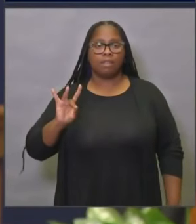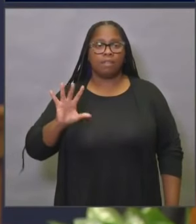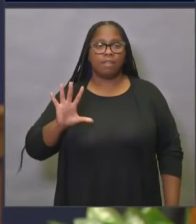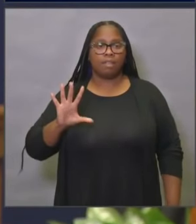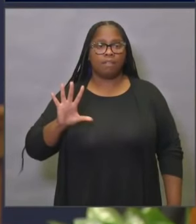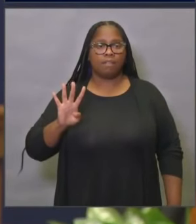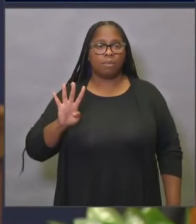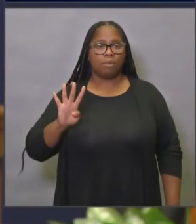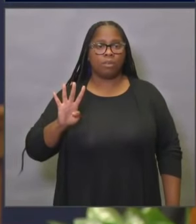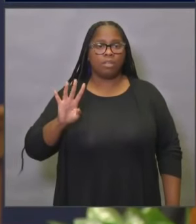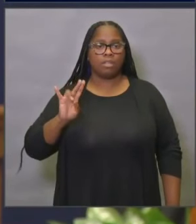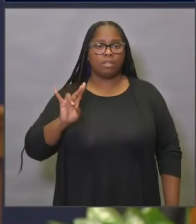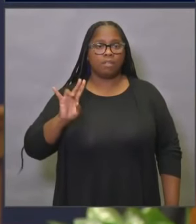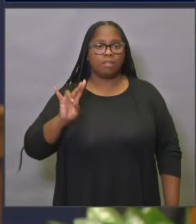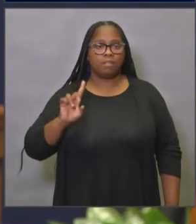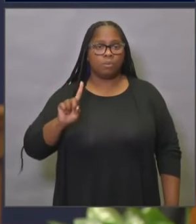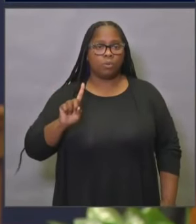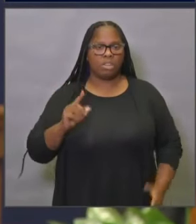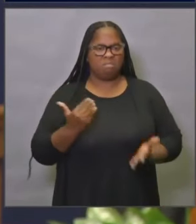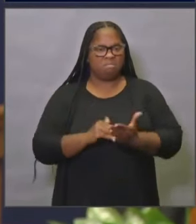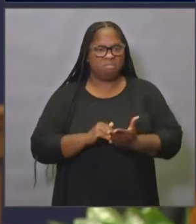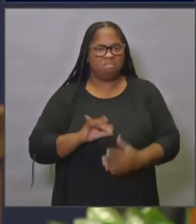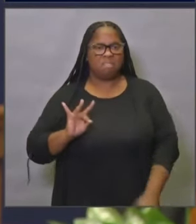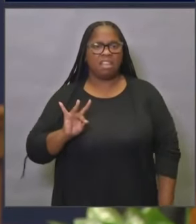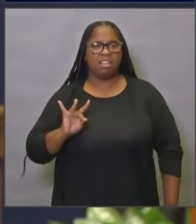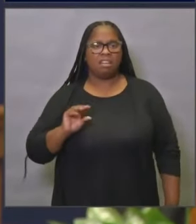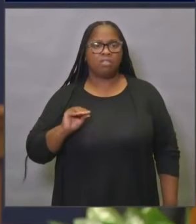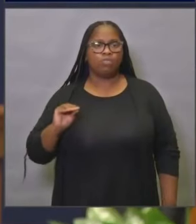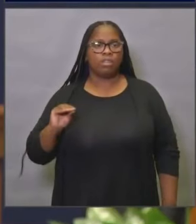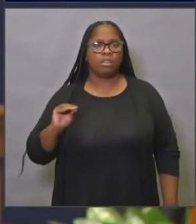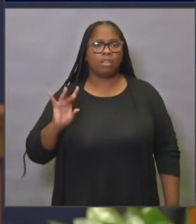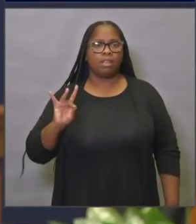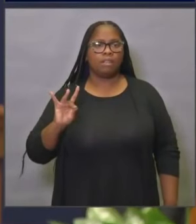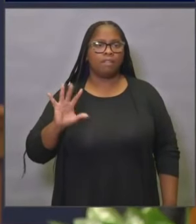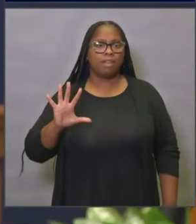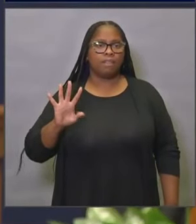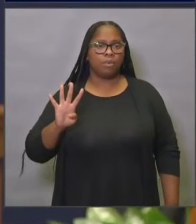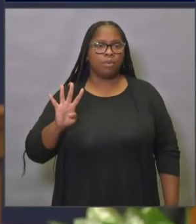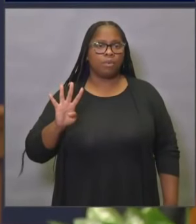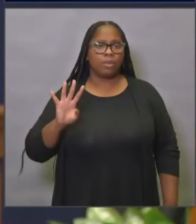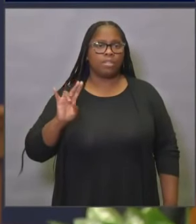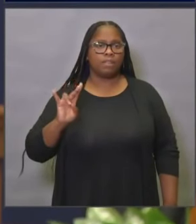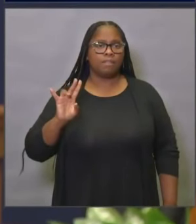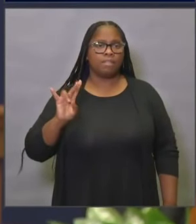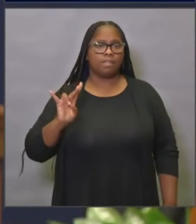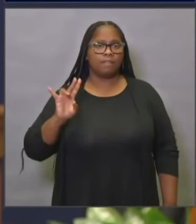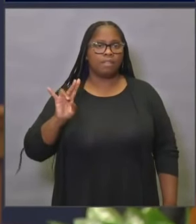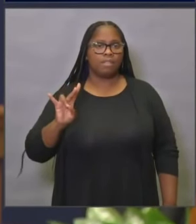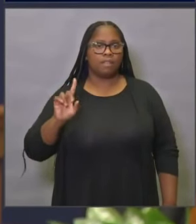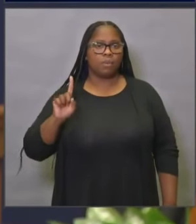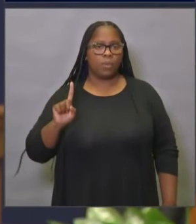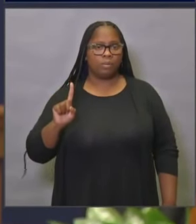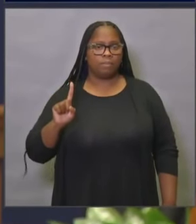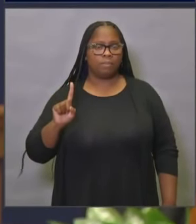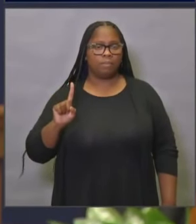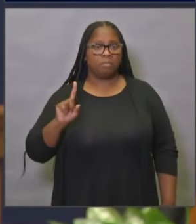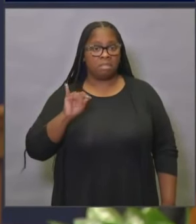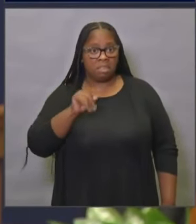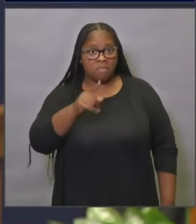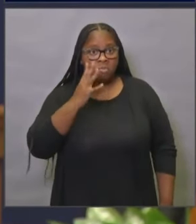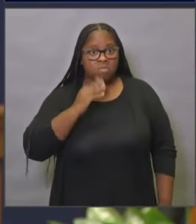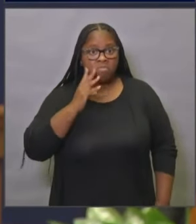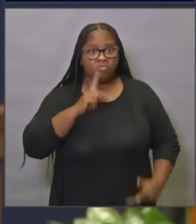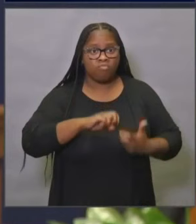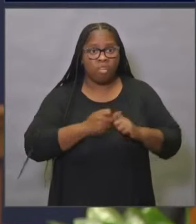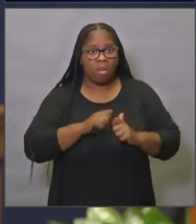-7711. Again, that's 800-854-7771. And if you are in crisis or